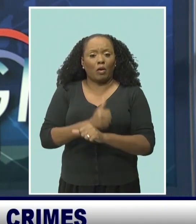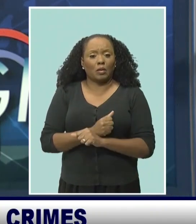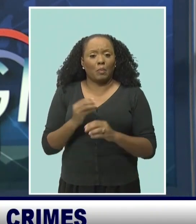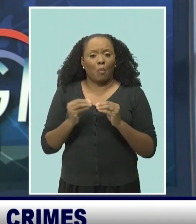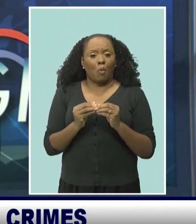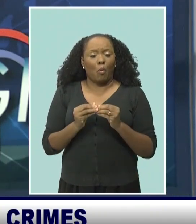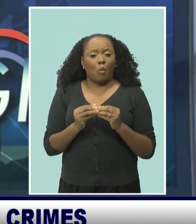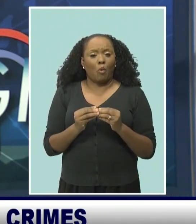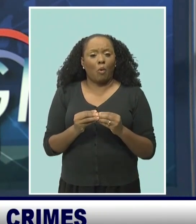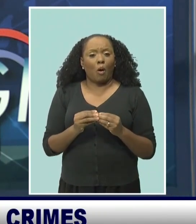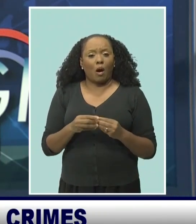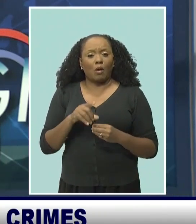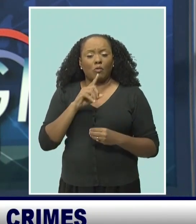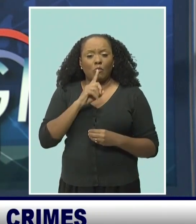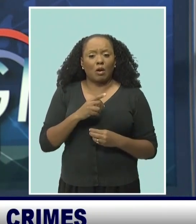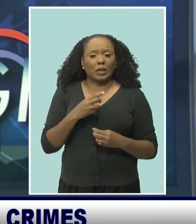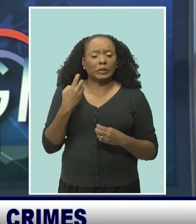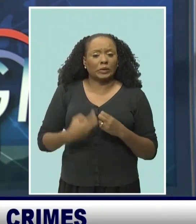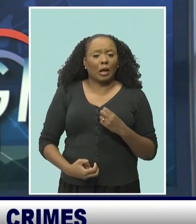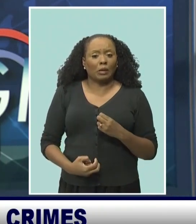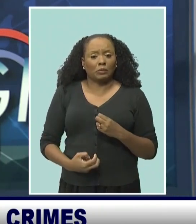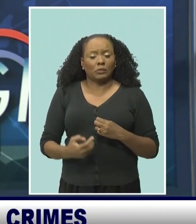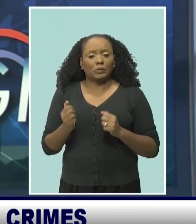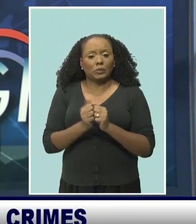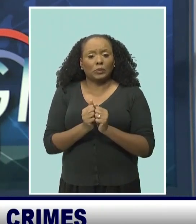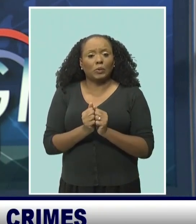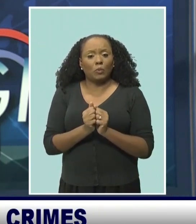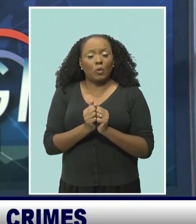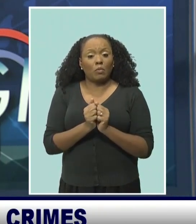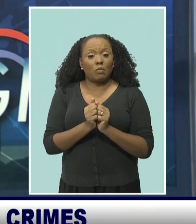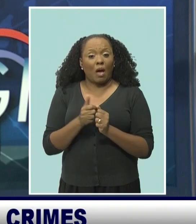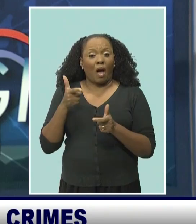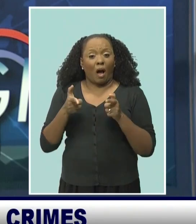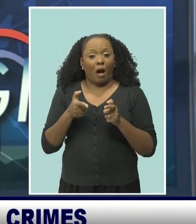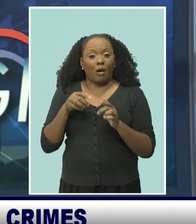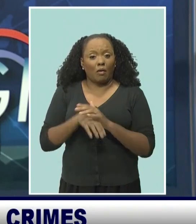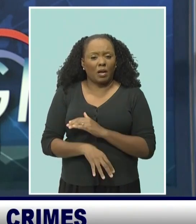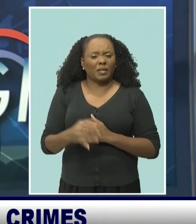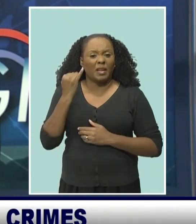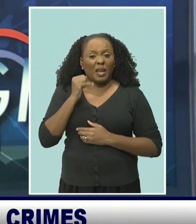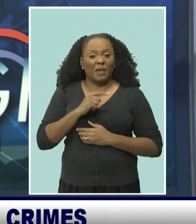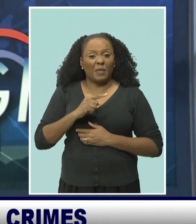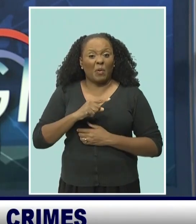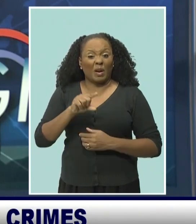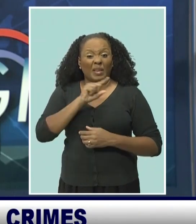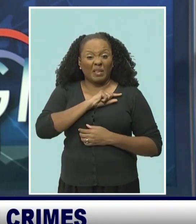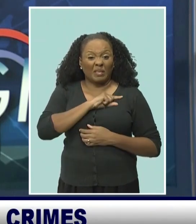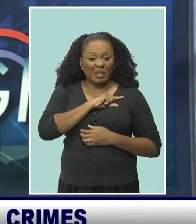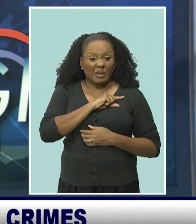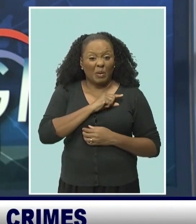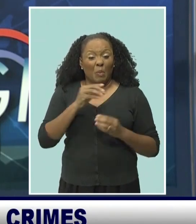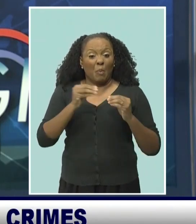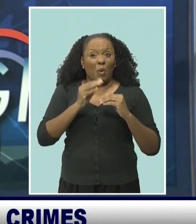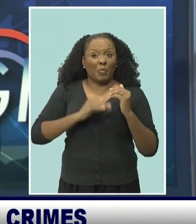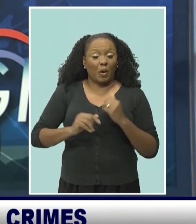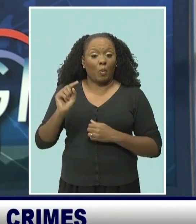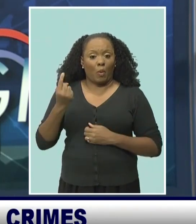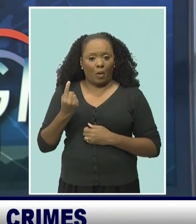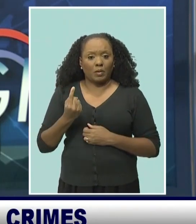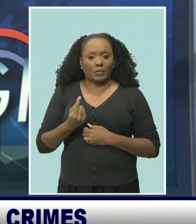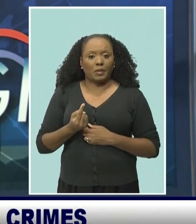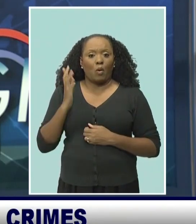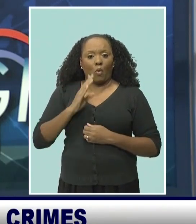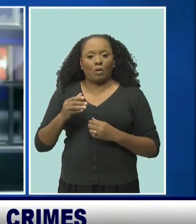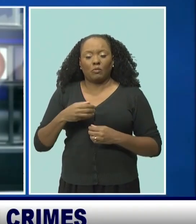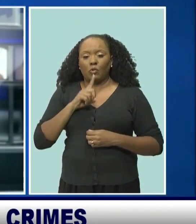could lead to life imprisonment for people found guilty of committing more than one offense. Shane Seeley joins us live now from the new